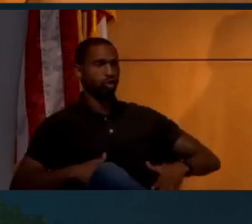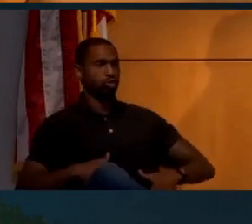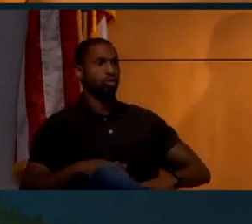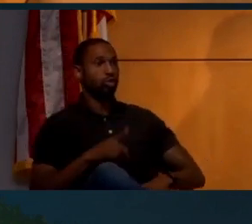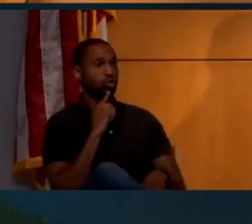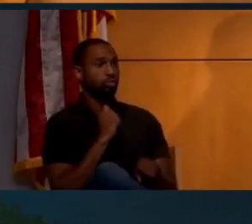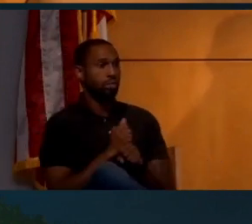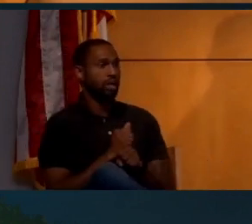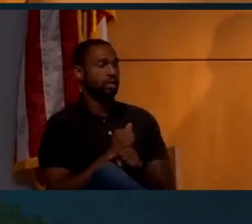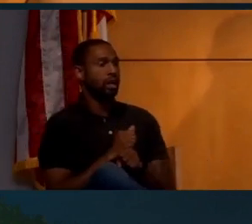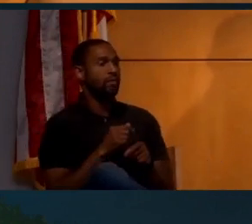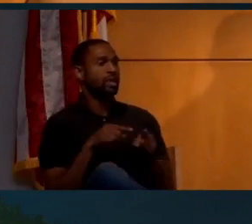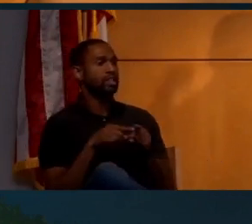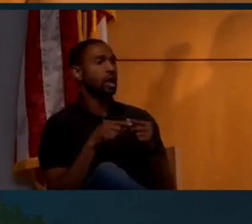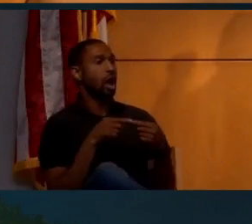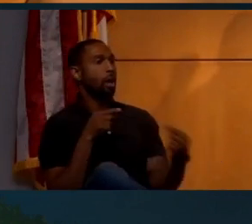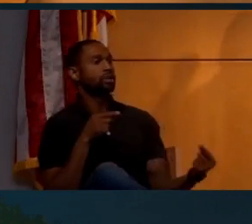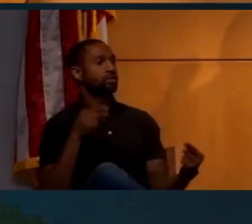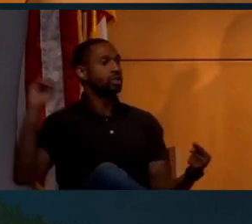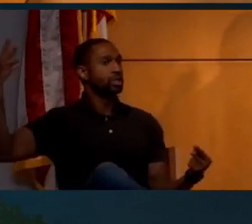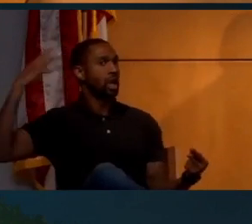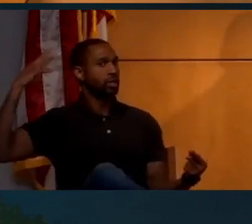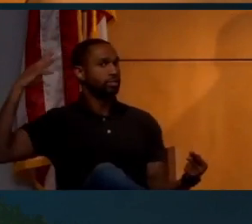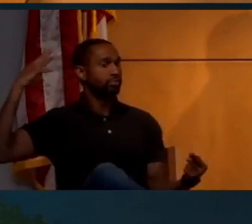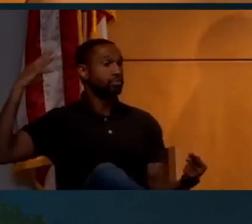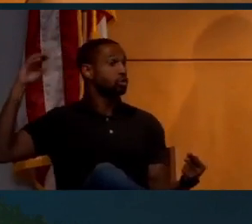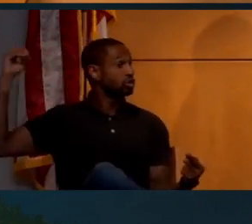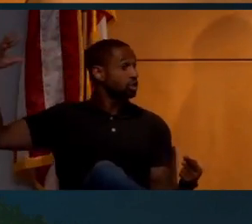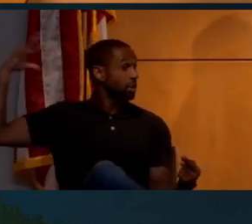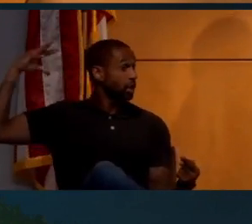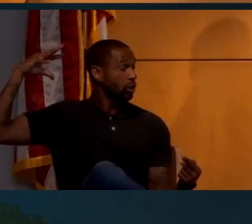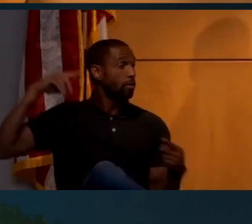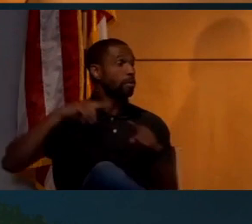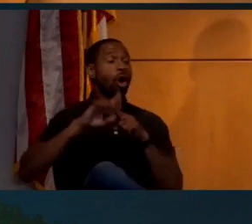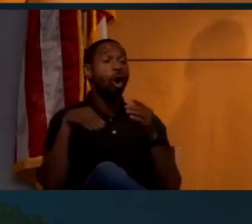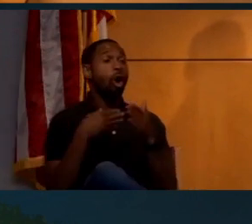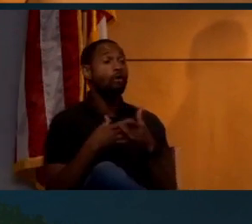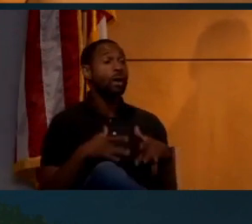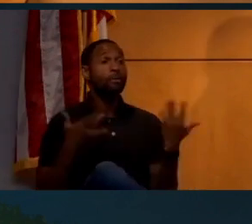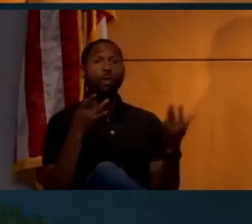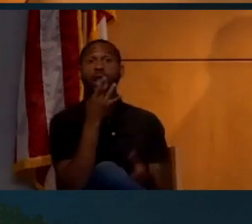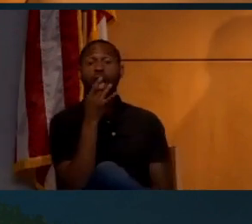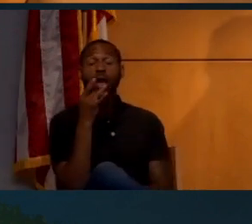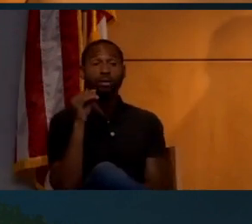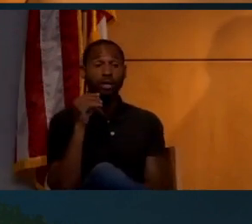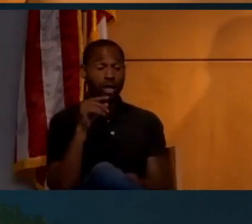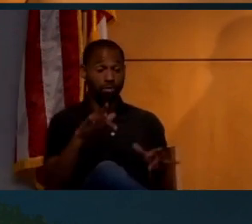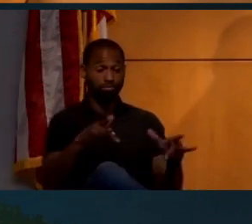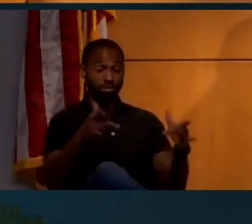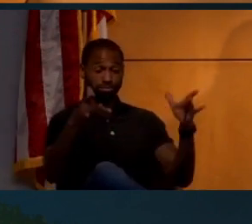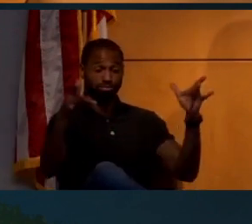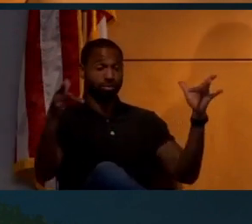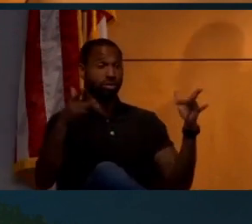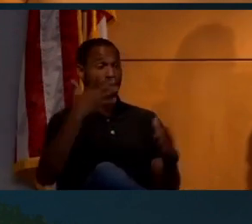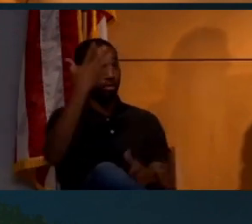is facing away from the sun. sun's illuminating his back. But all of that bright lunar surface is then lighting up the front of his suit. And